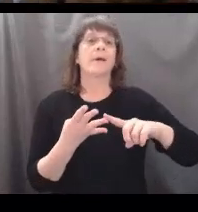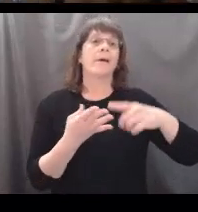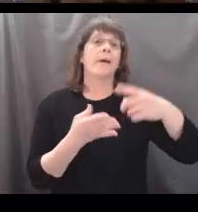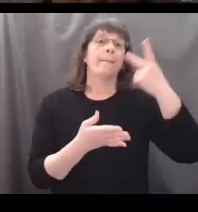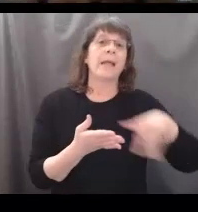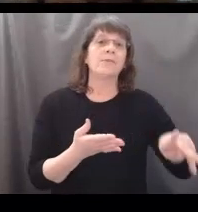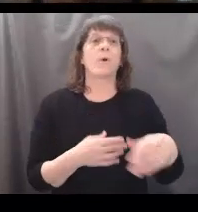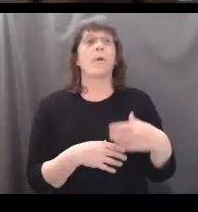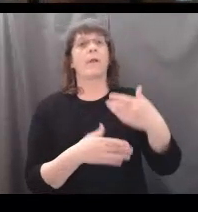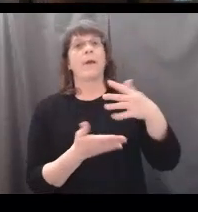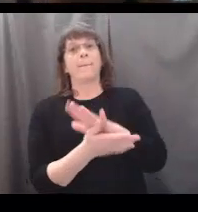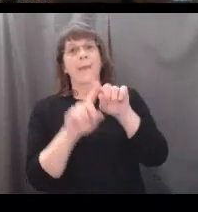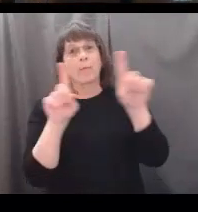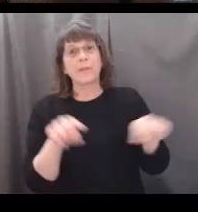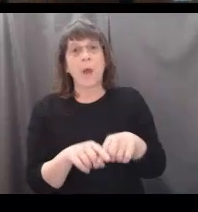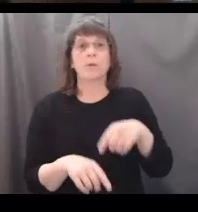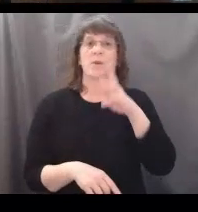towels, and water.